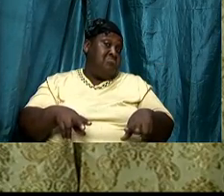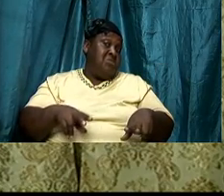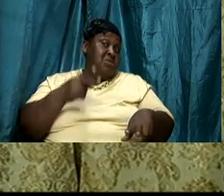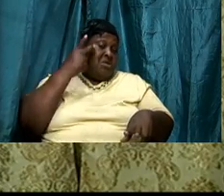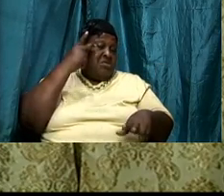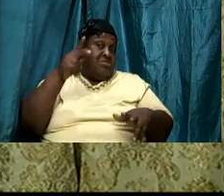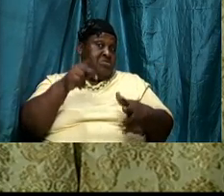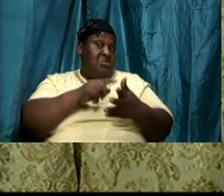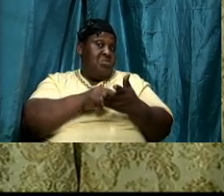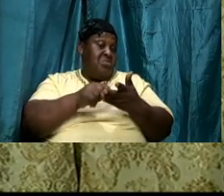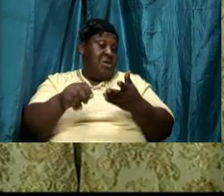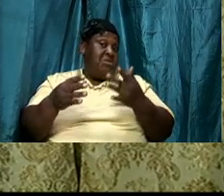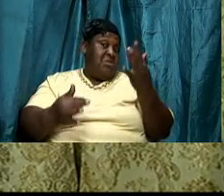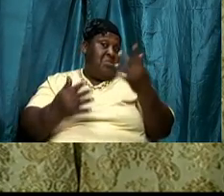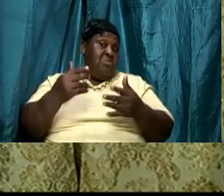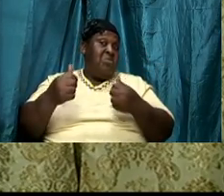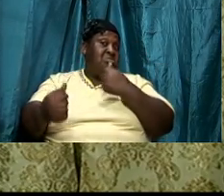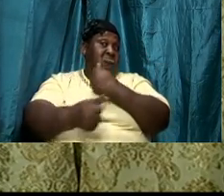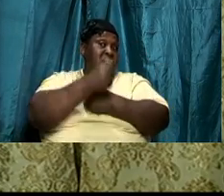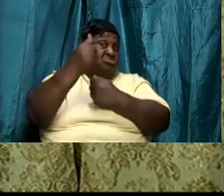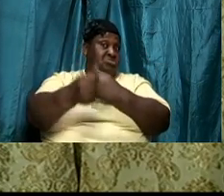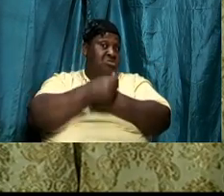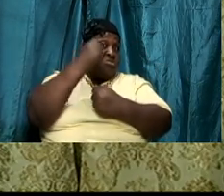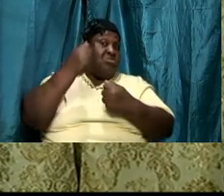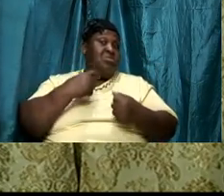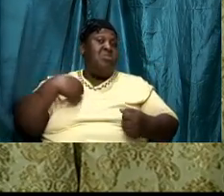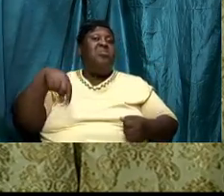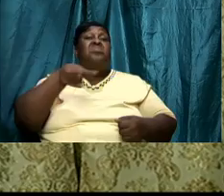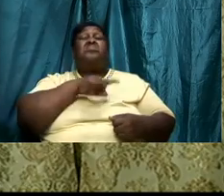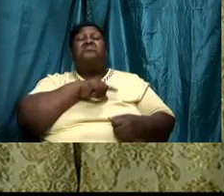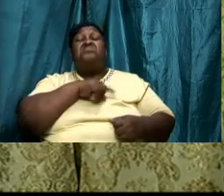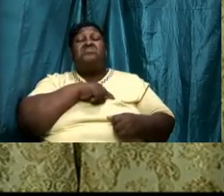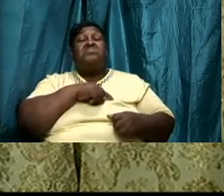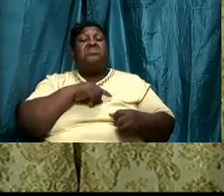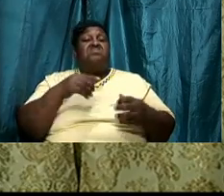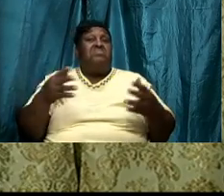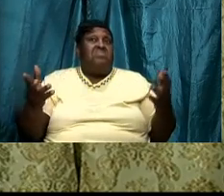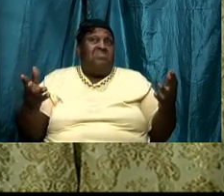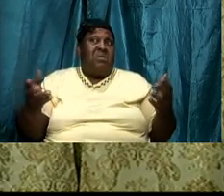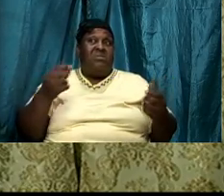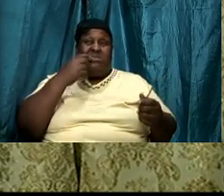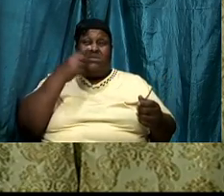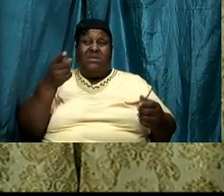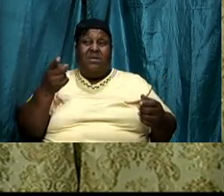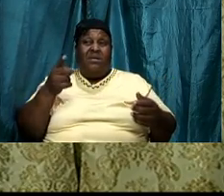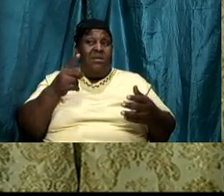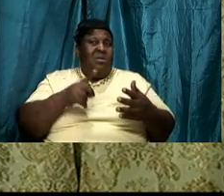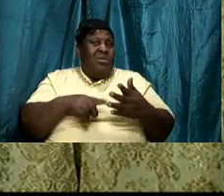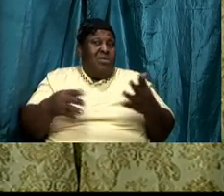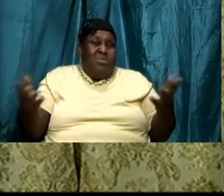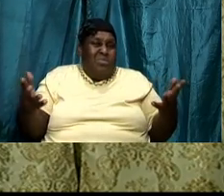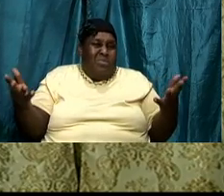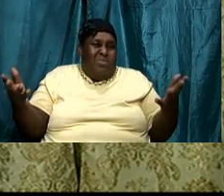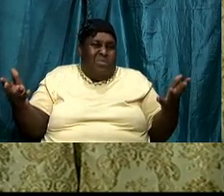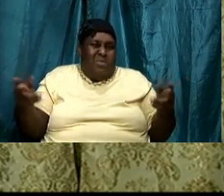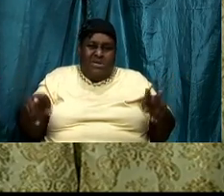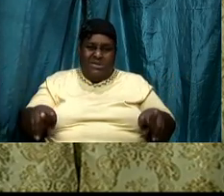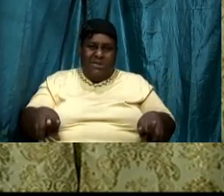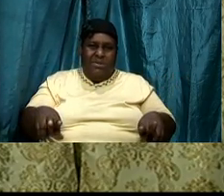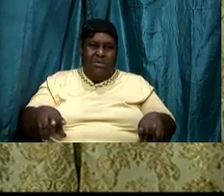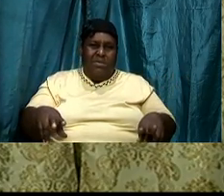and the destruction and we might say oh my God look what is happening let us go do this what are you going to do